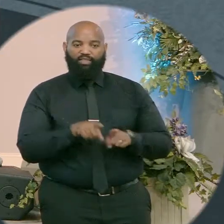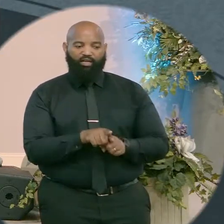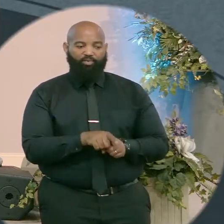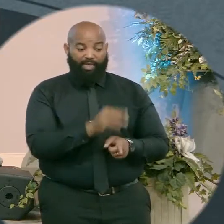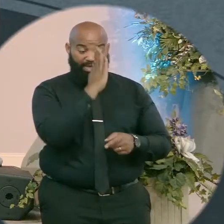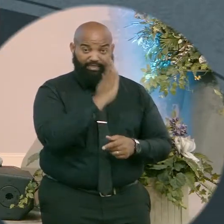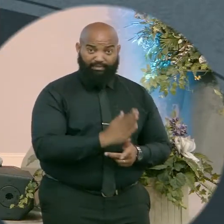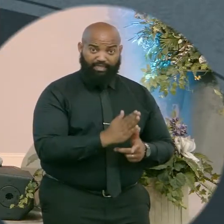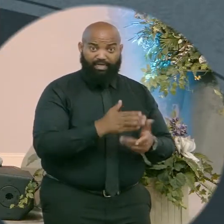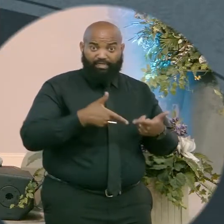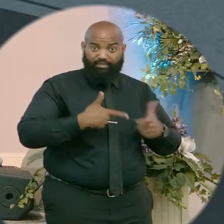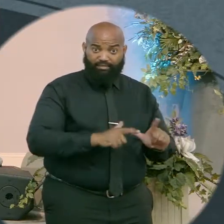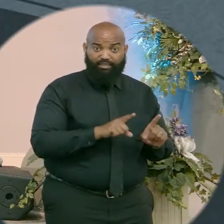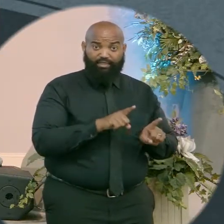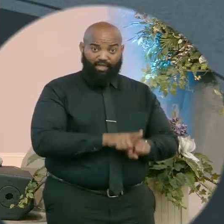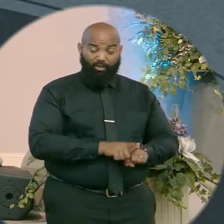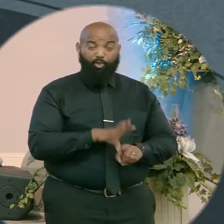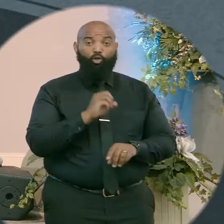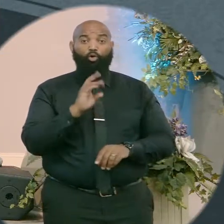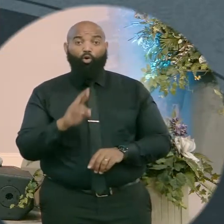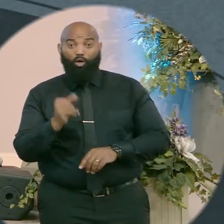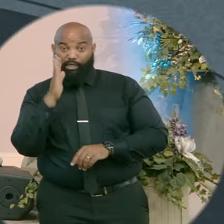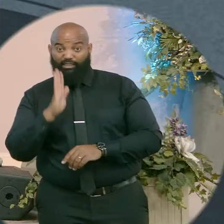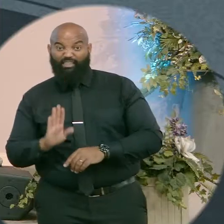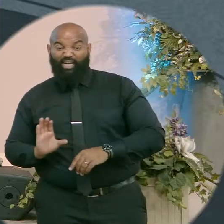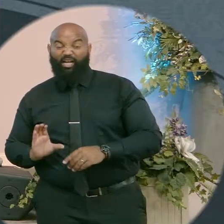He either allowed it or ordained it.